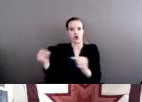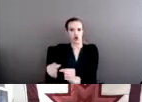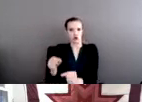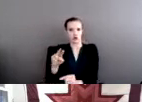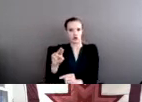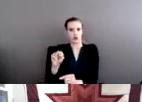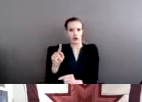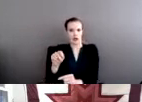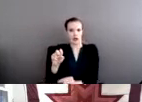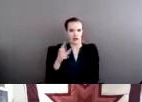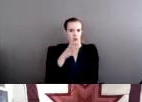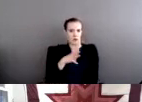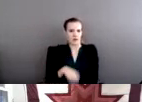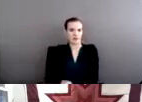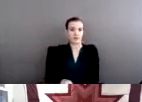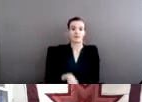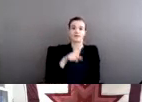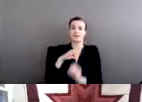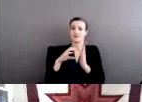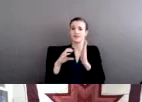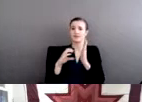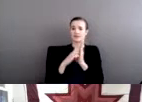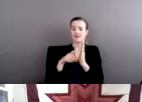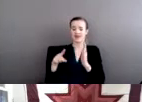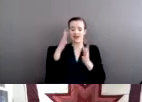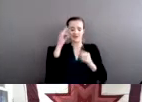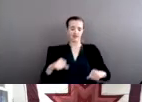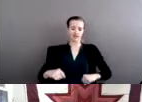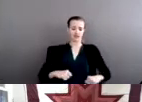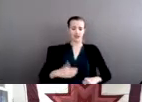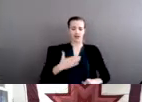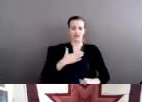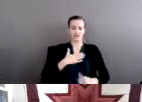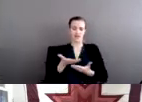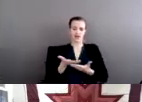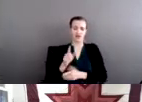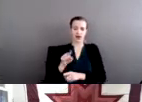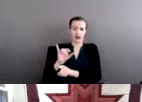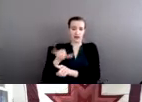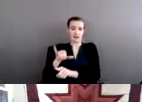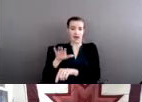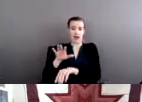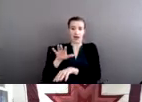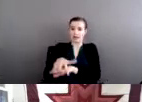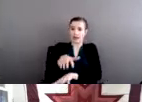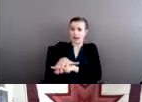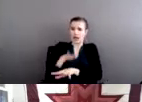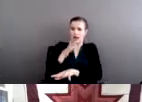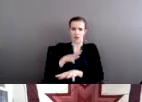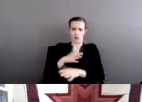where he decides for himself that he has a right to the body of this native woman, he ties her up you,